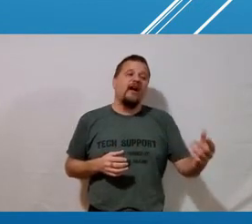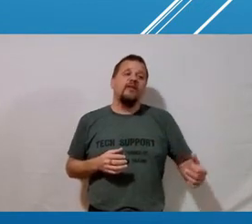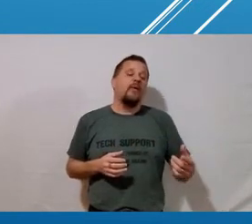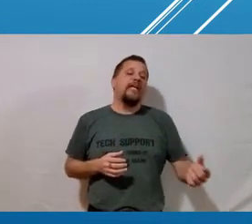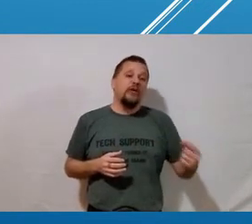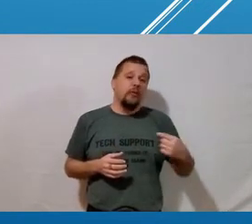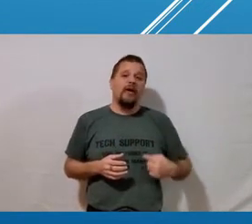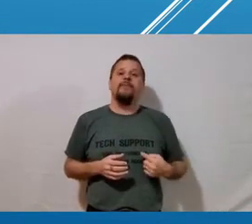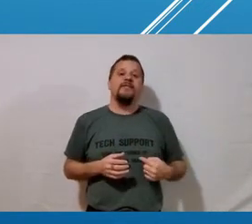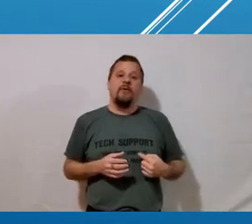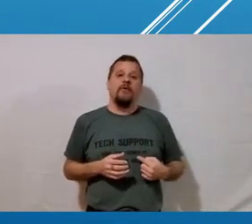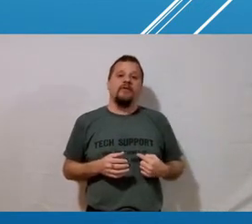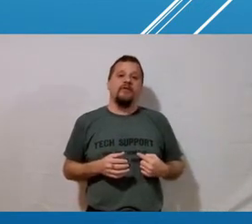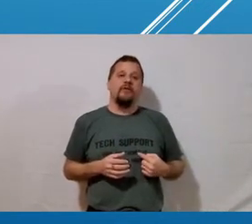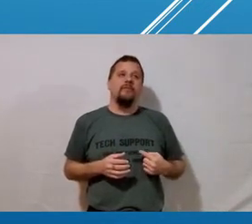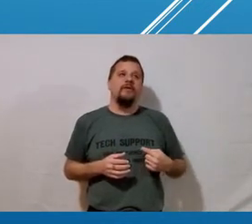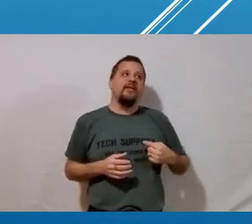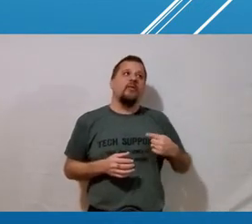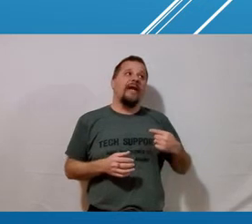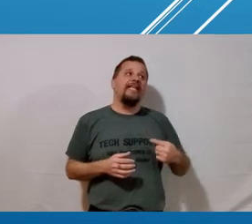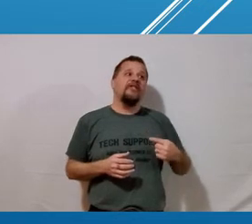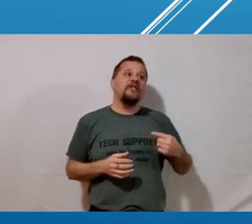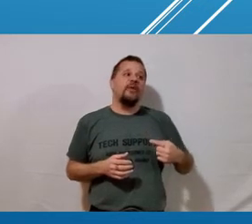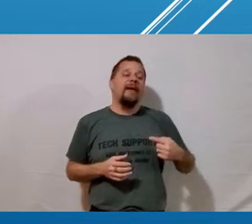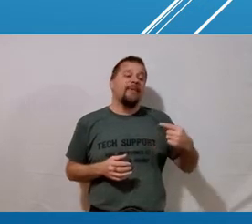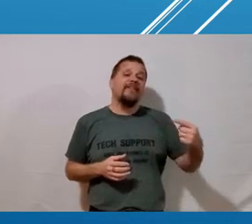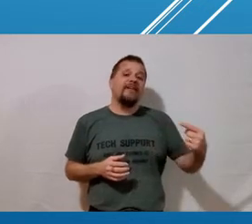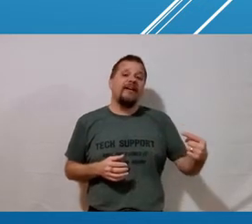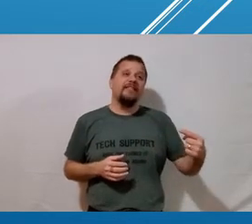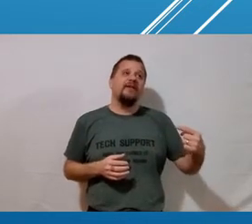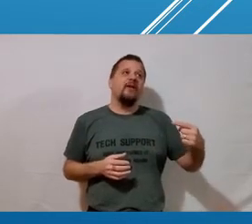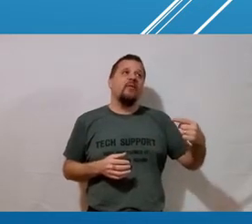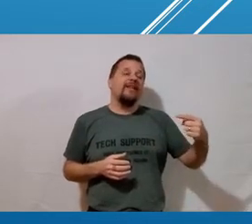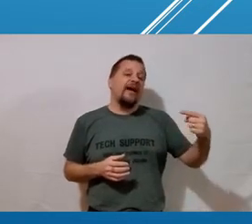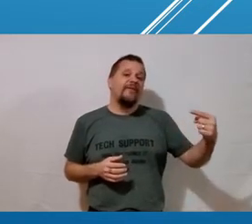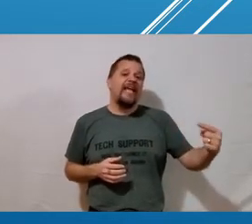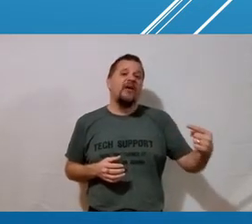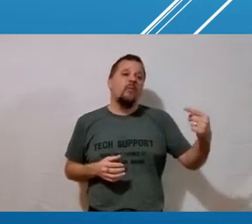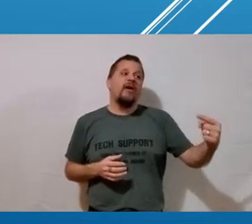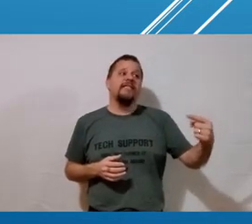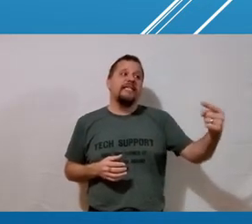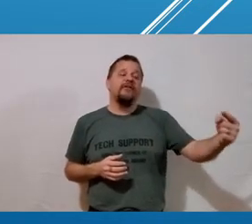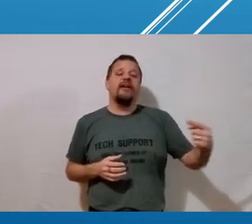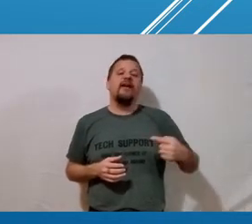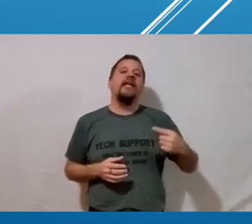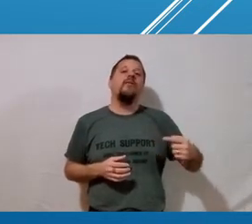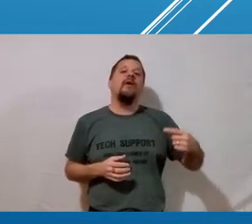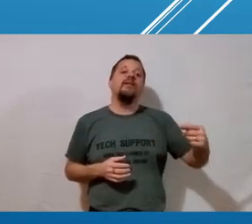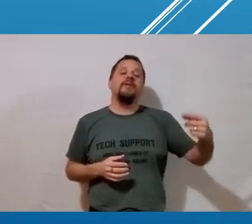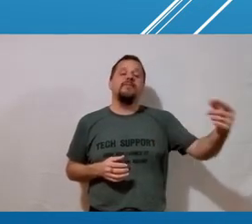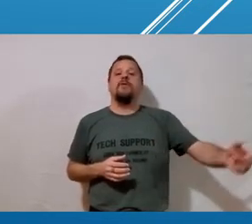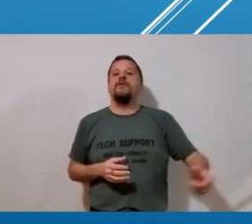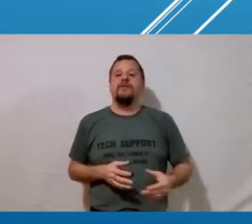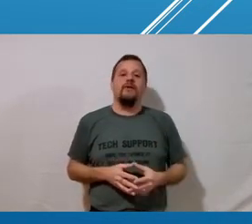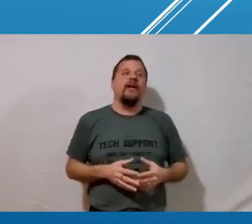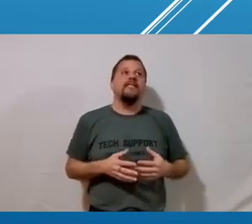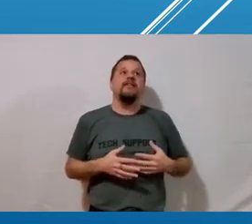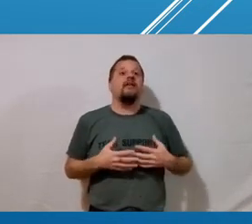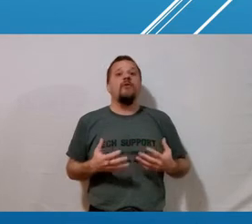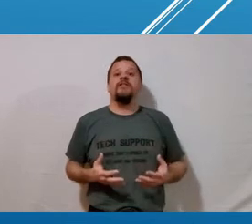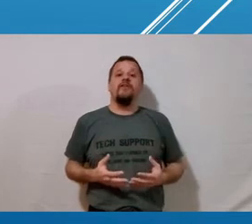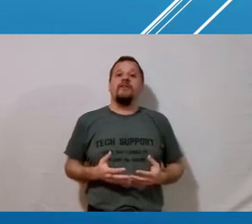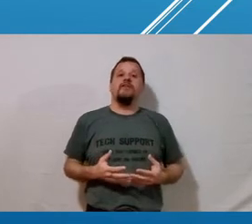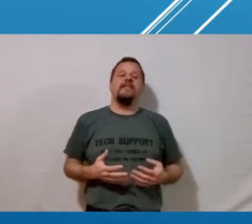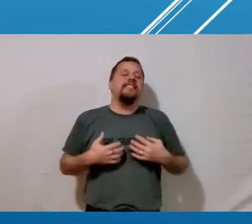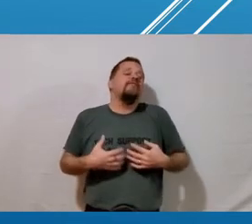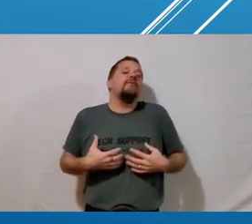others not the way you want to be spoken to but in the way that you empathize with how they want to hear it how they want to be spoken to